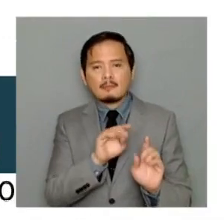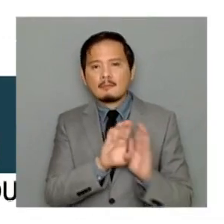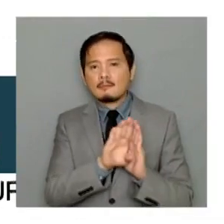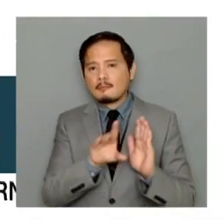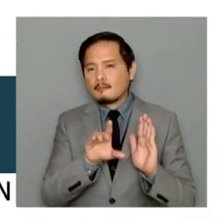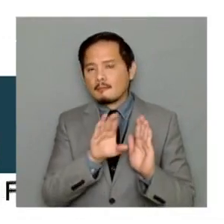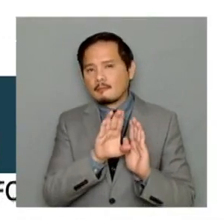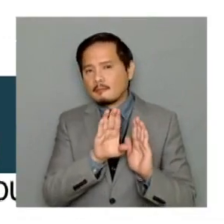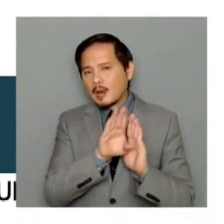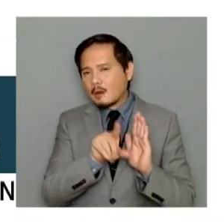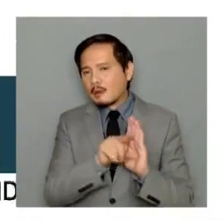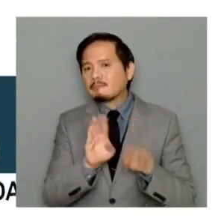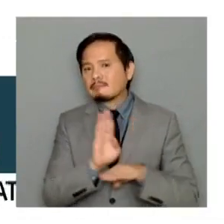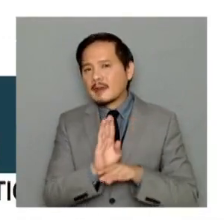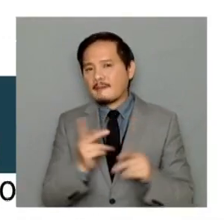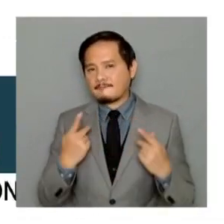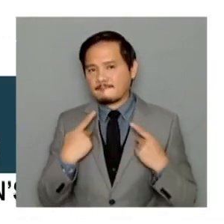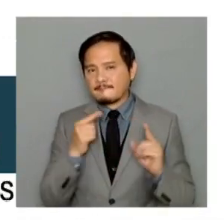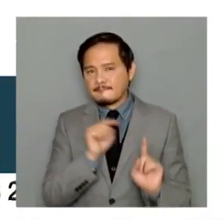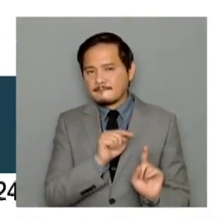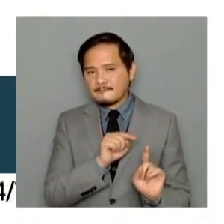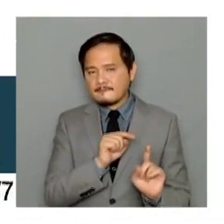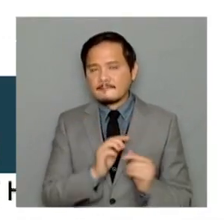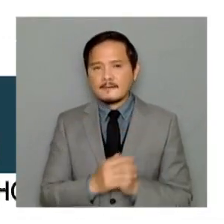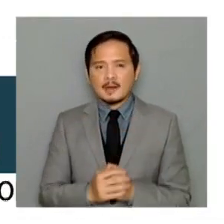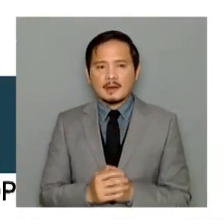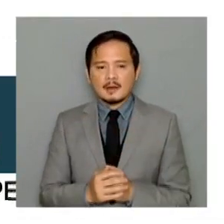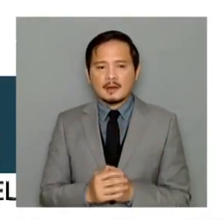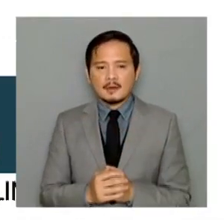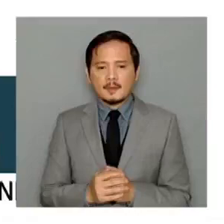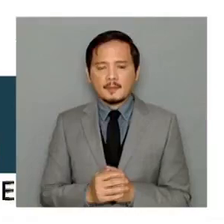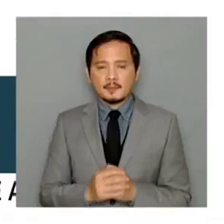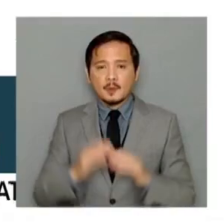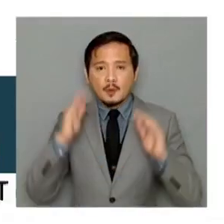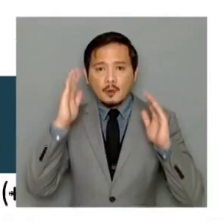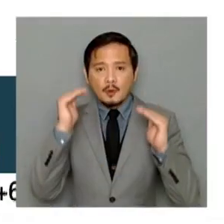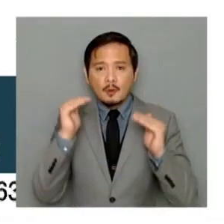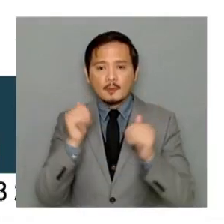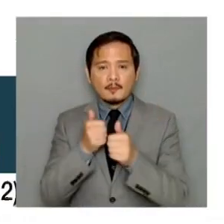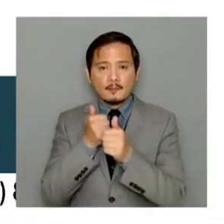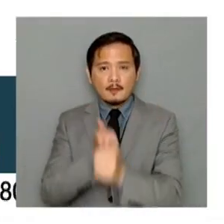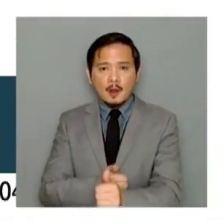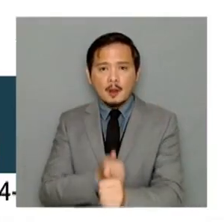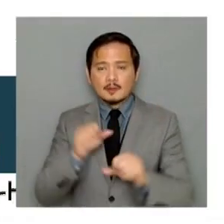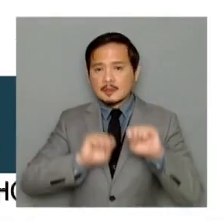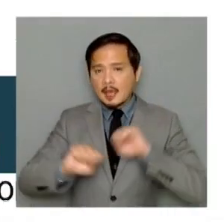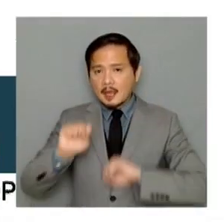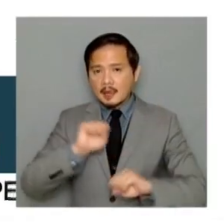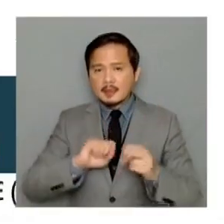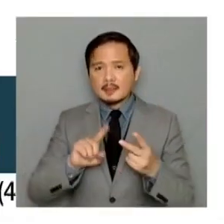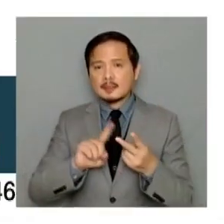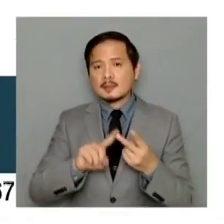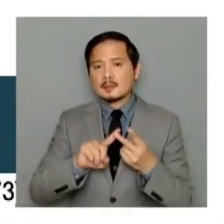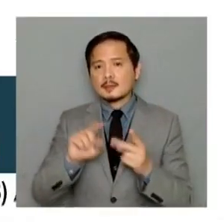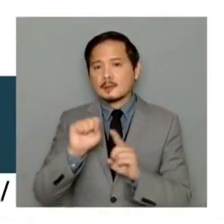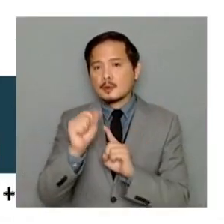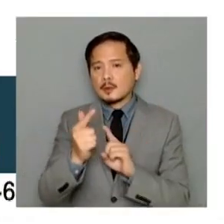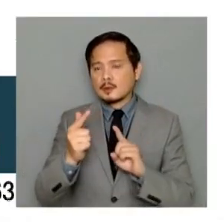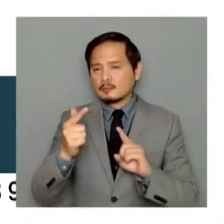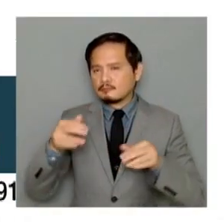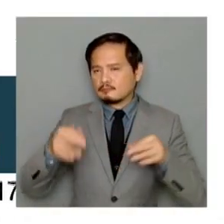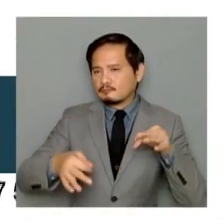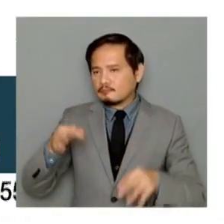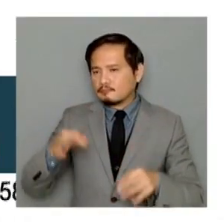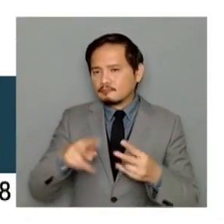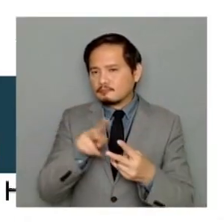we hope that the imperatives of science and the imperatives of social justice will be the primary